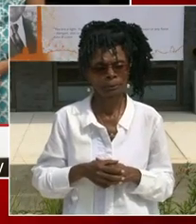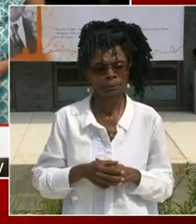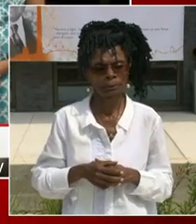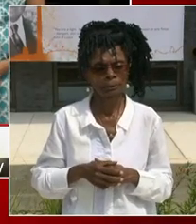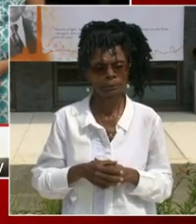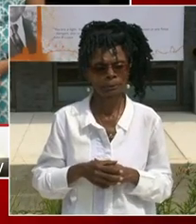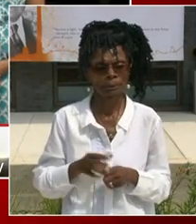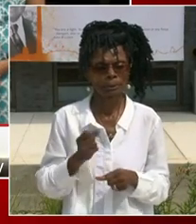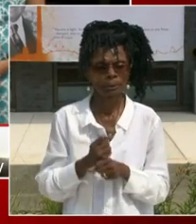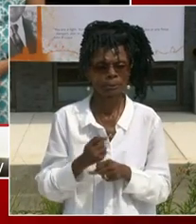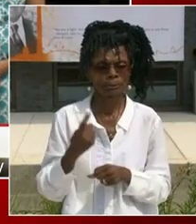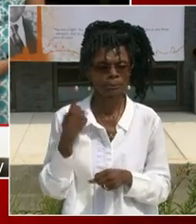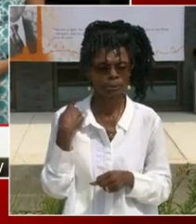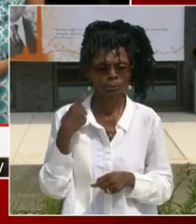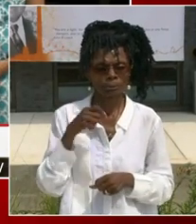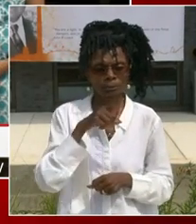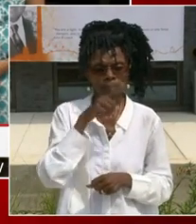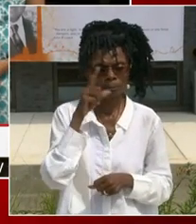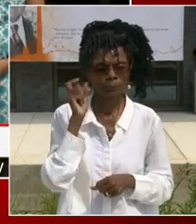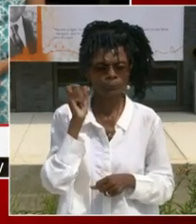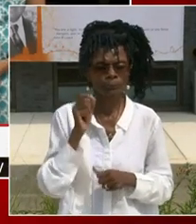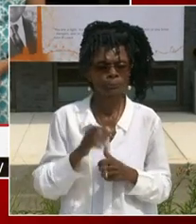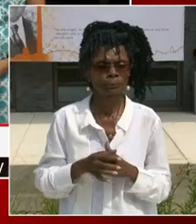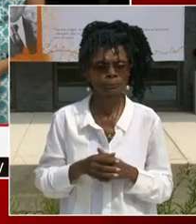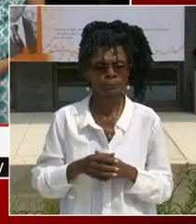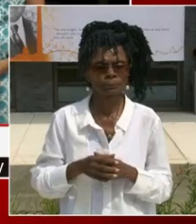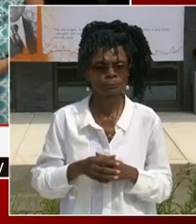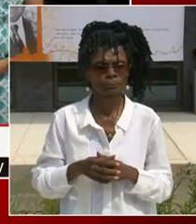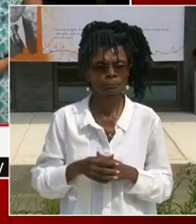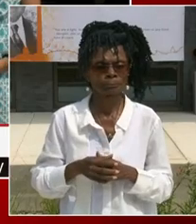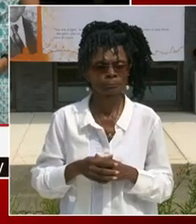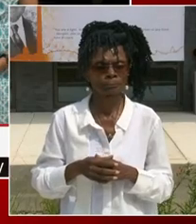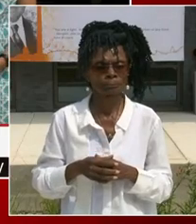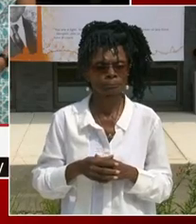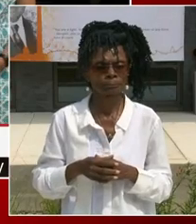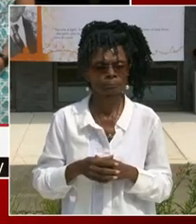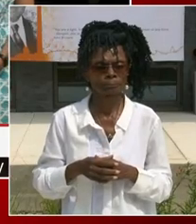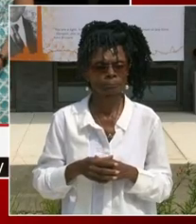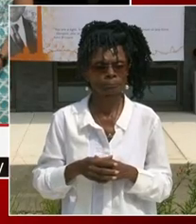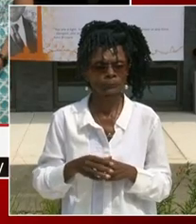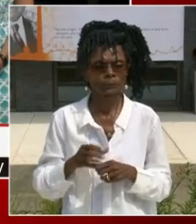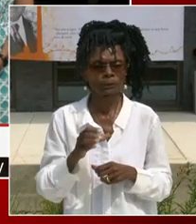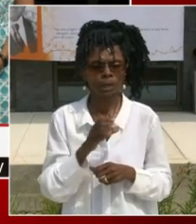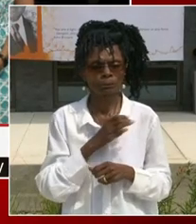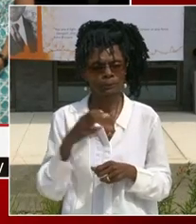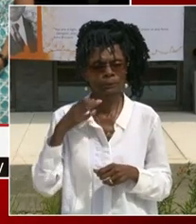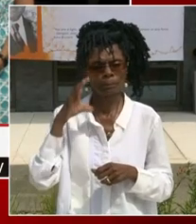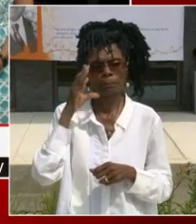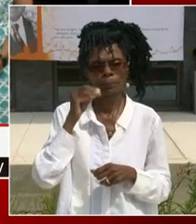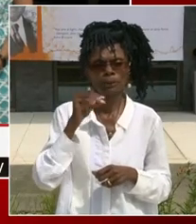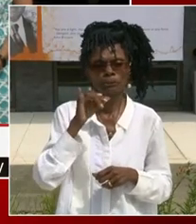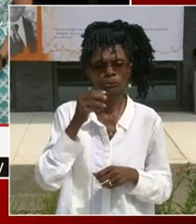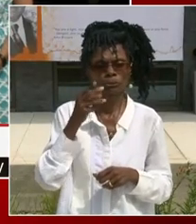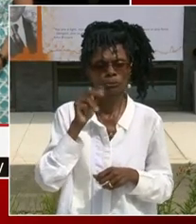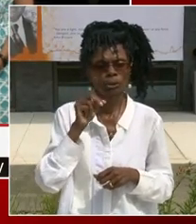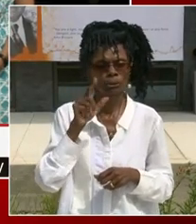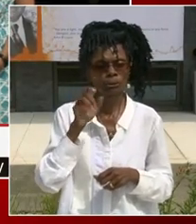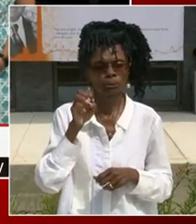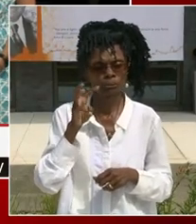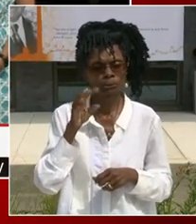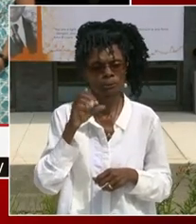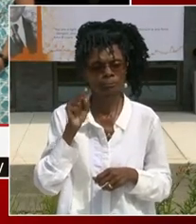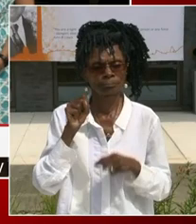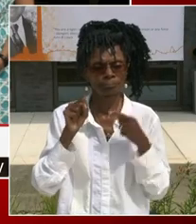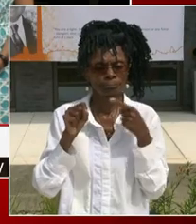as Congressman Lewis went to Black Lives Matter Plaza just before his death. He